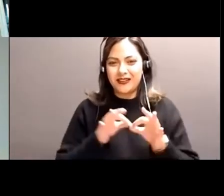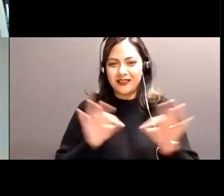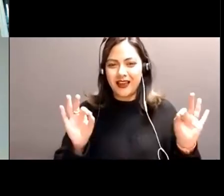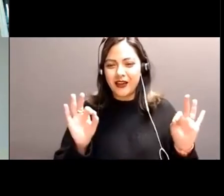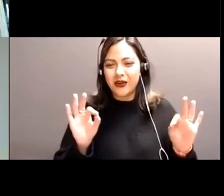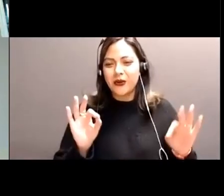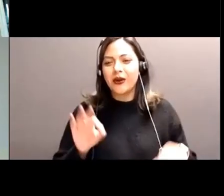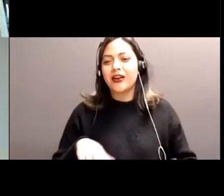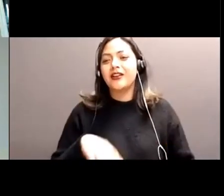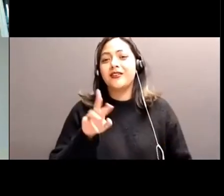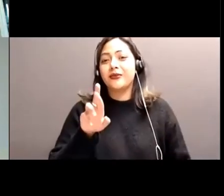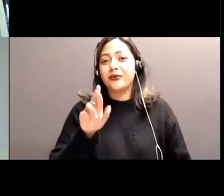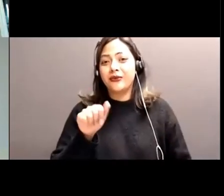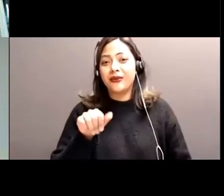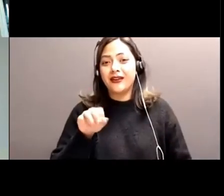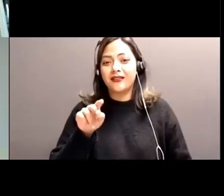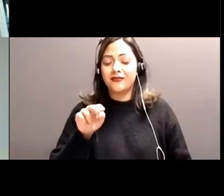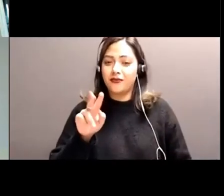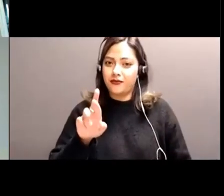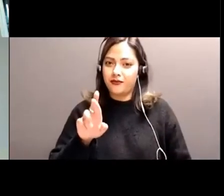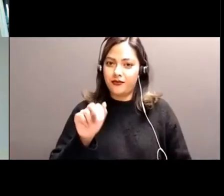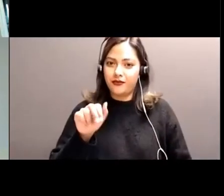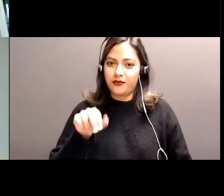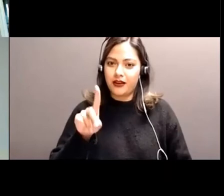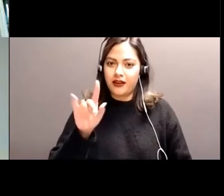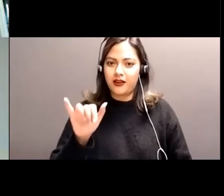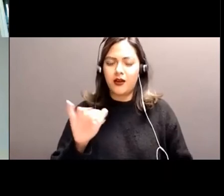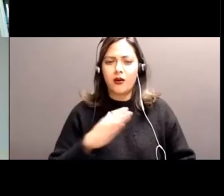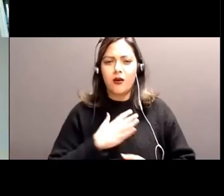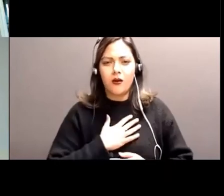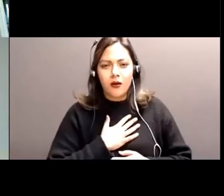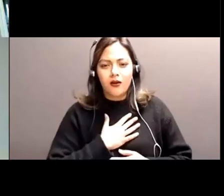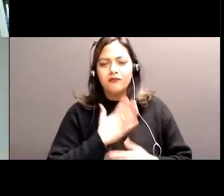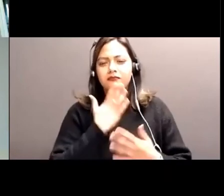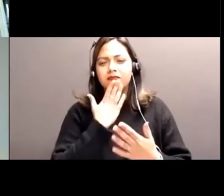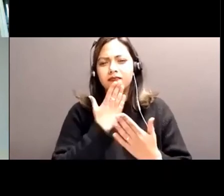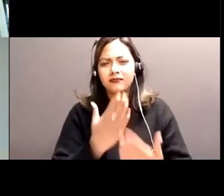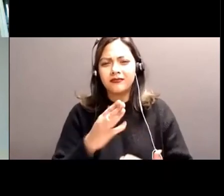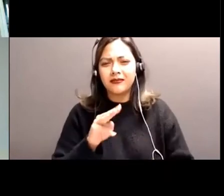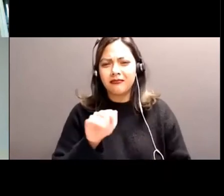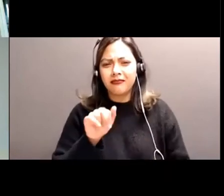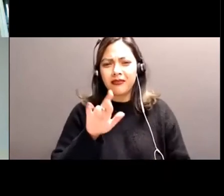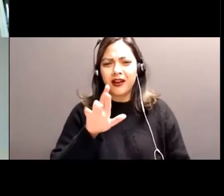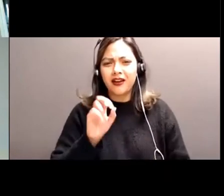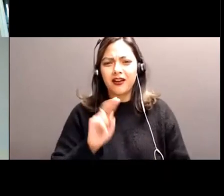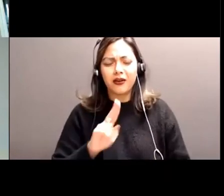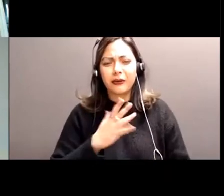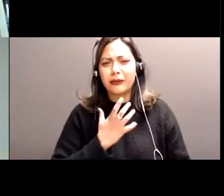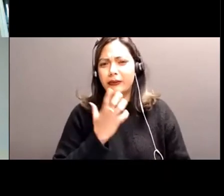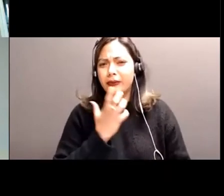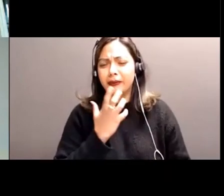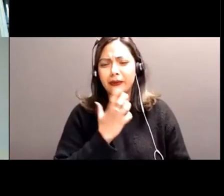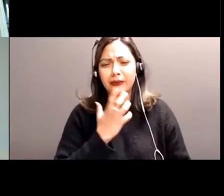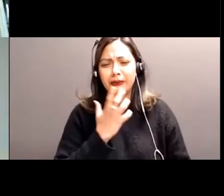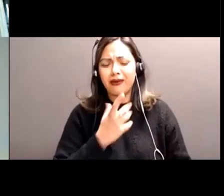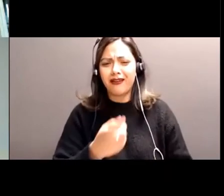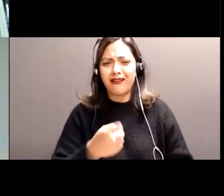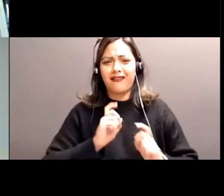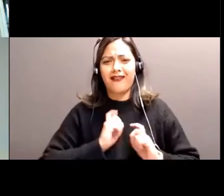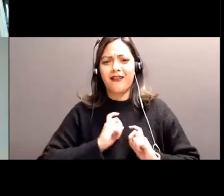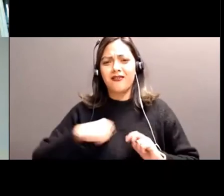Wow, thanks so much, Marion. That was absolutely amazing. Thank you so much for that gift of music.